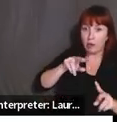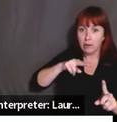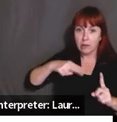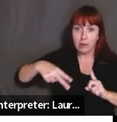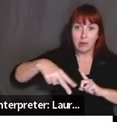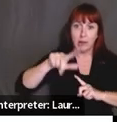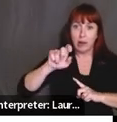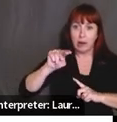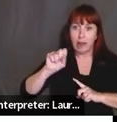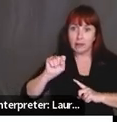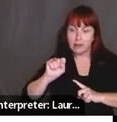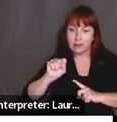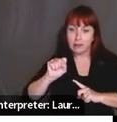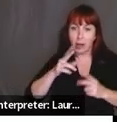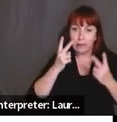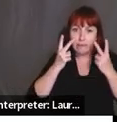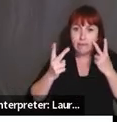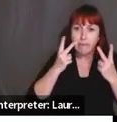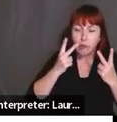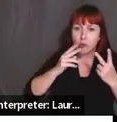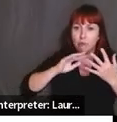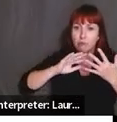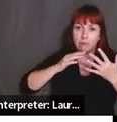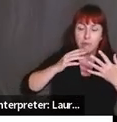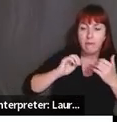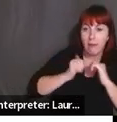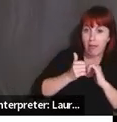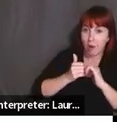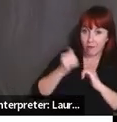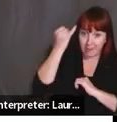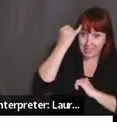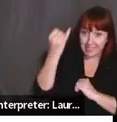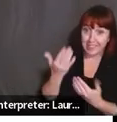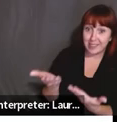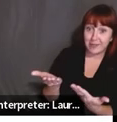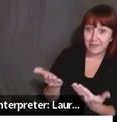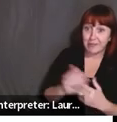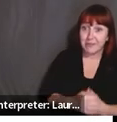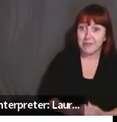strategies that you could share or if anyone else has some strategies to share to continue?